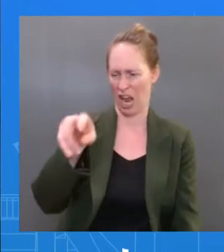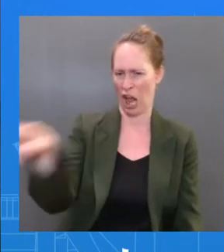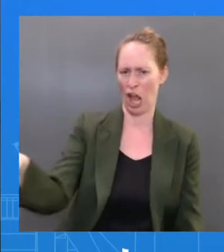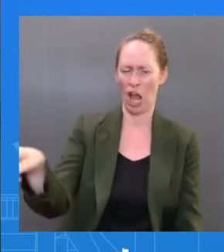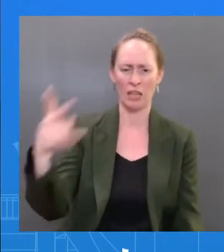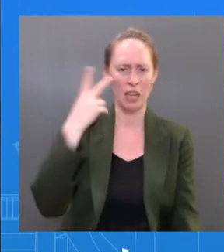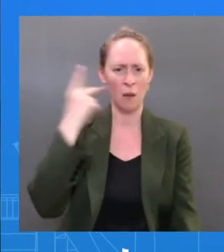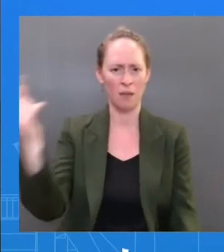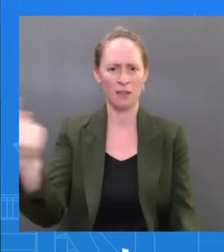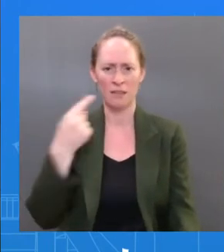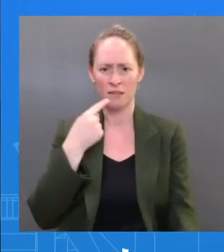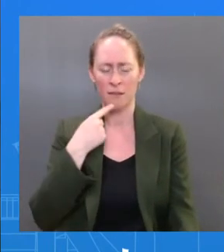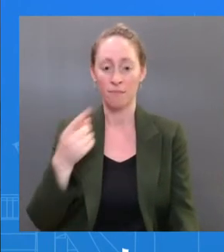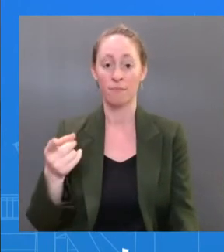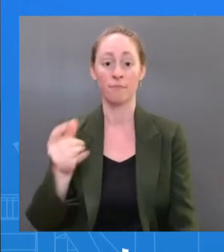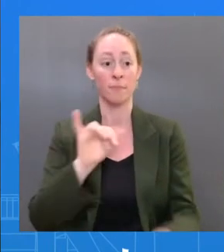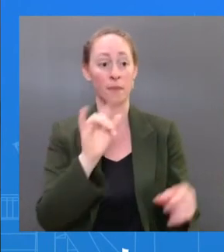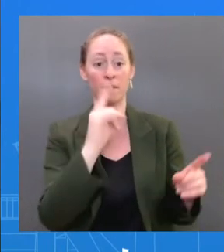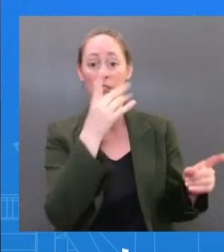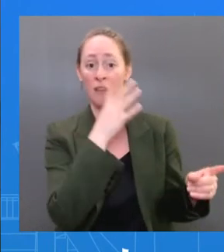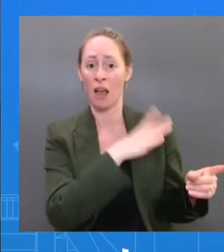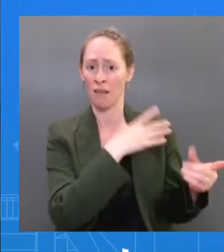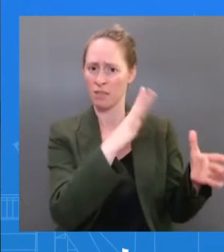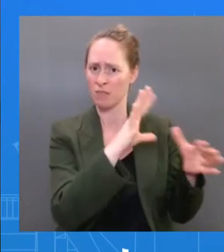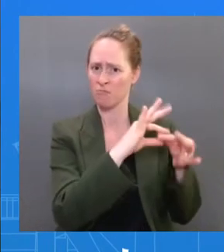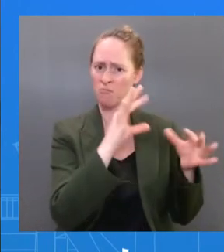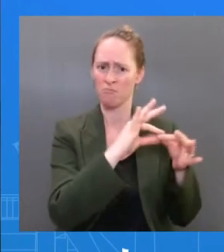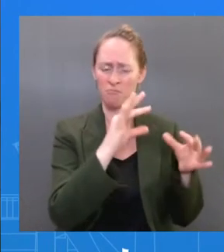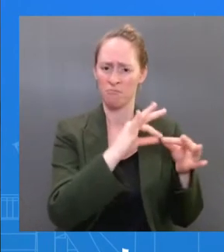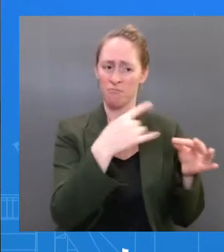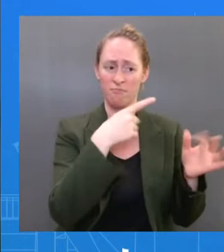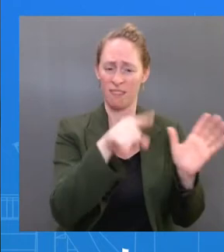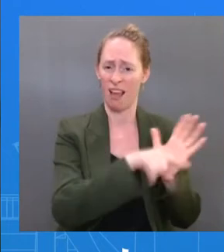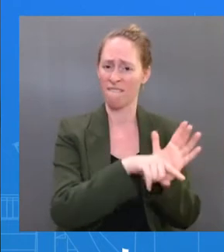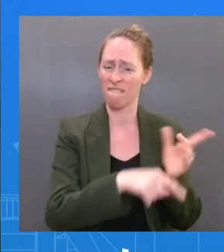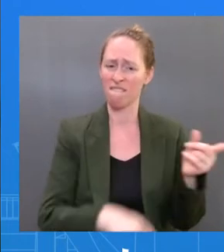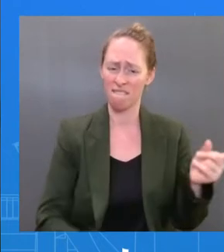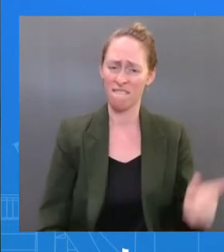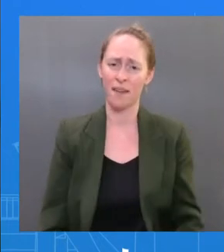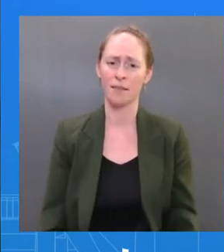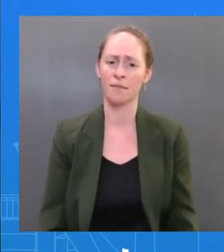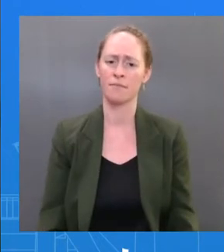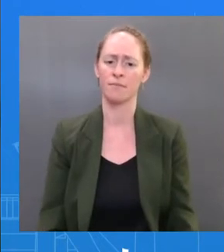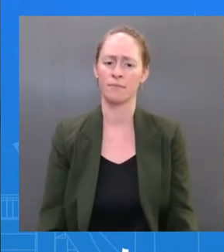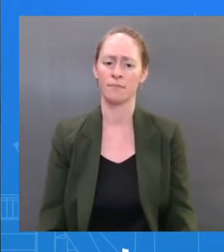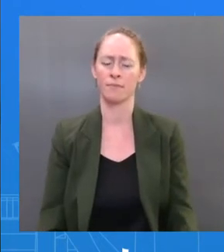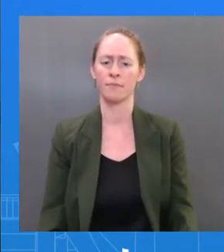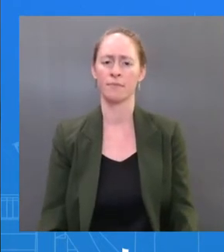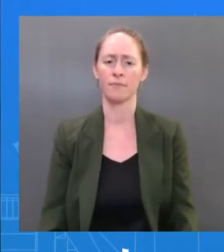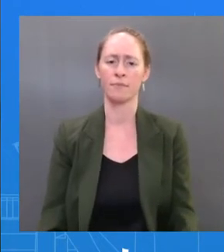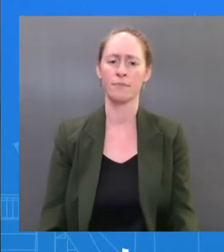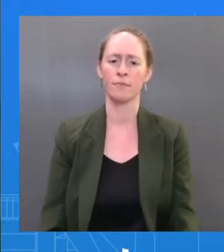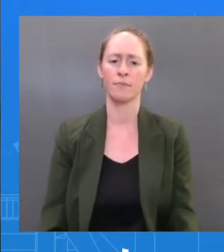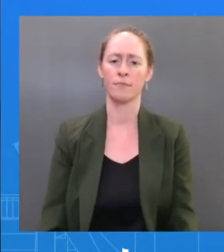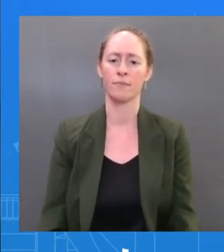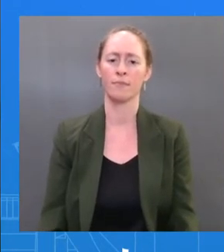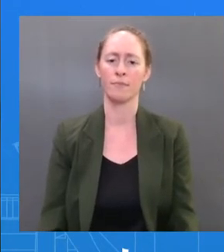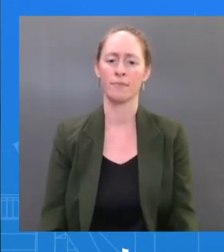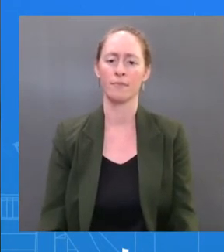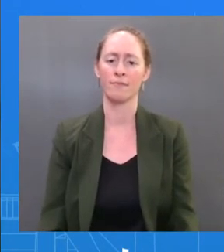spoke — she said she tested negative, and clearly she is a close contact. Look, you know,